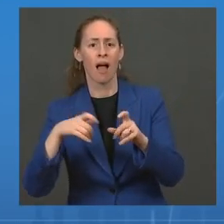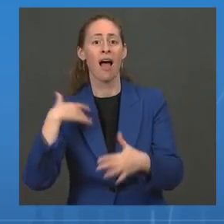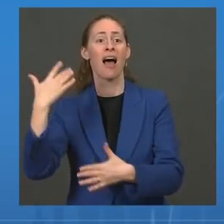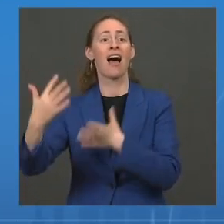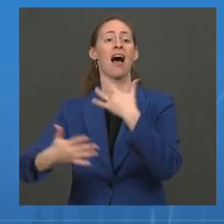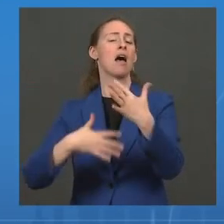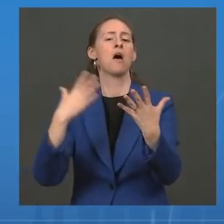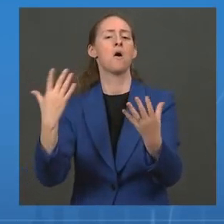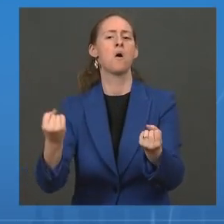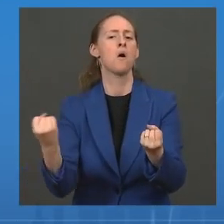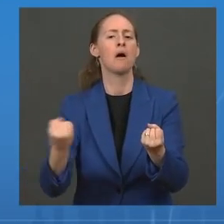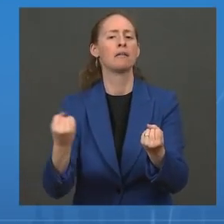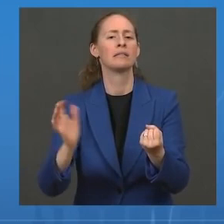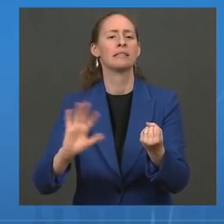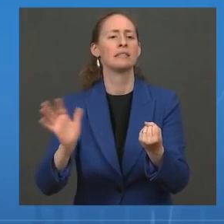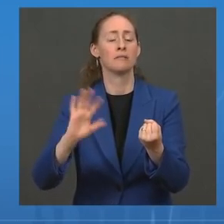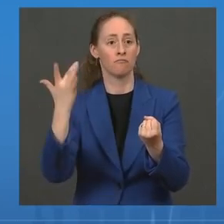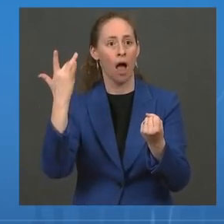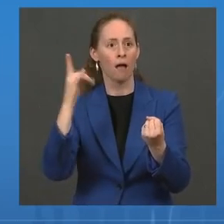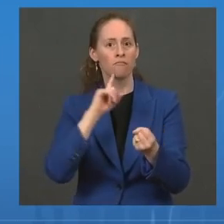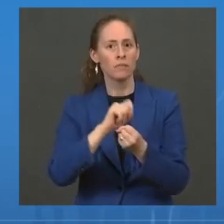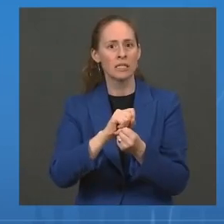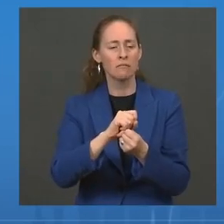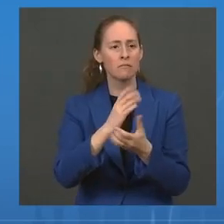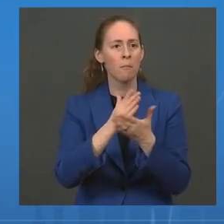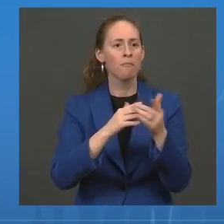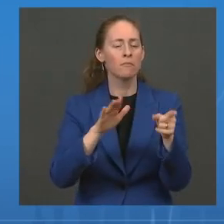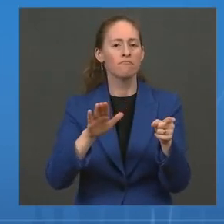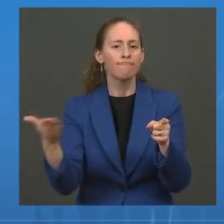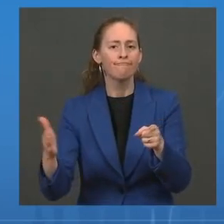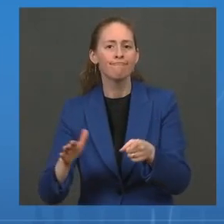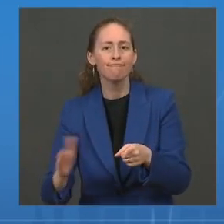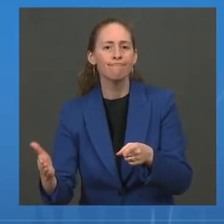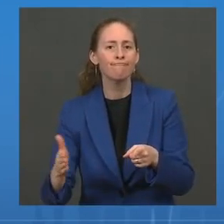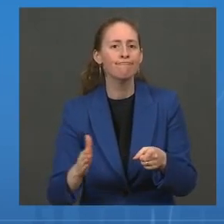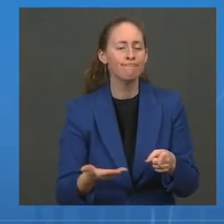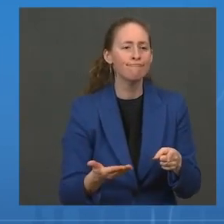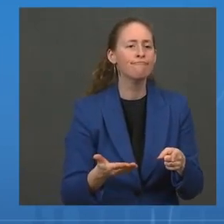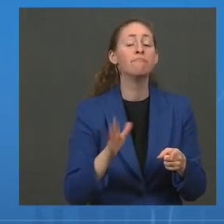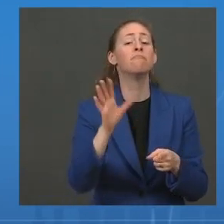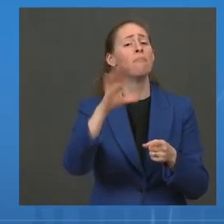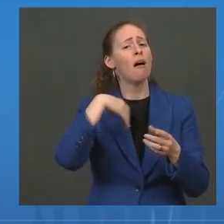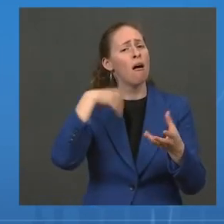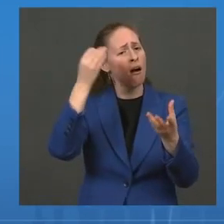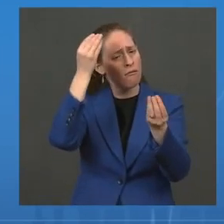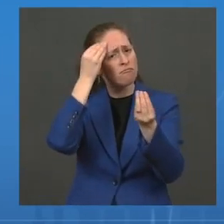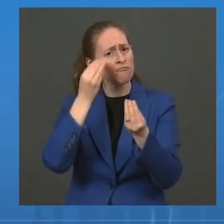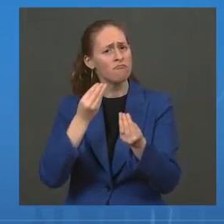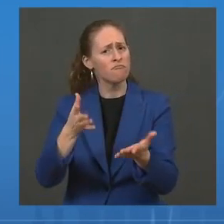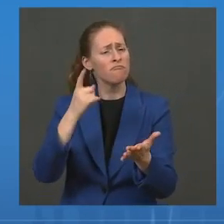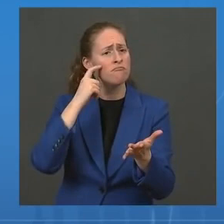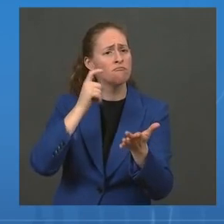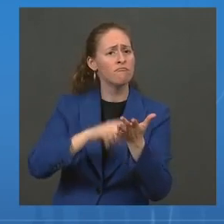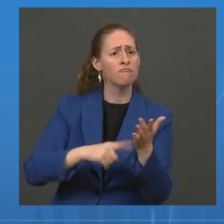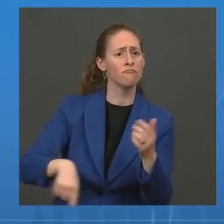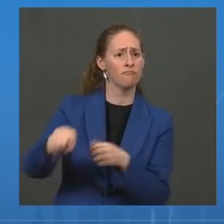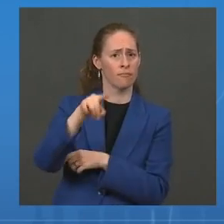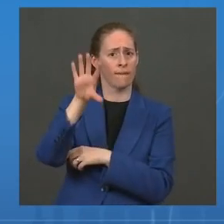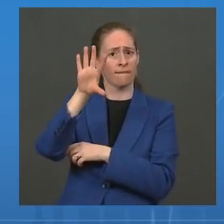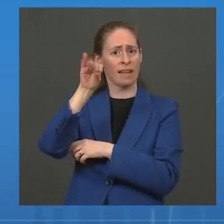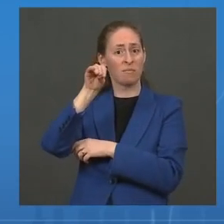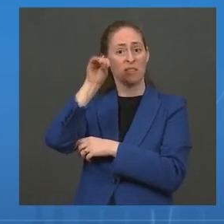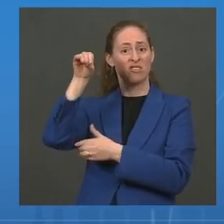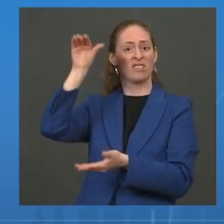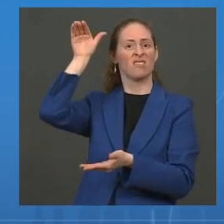in which there was a 50% decrease in hospitalizations or death in the treatment